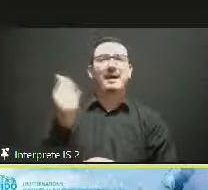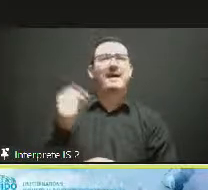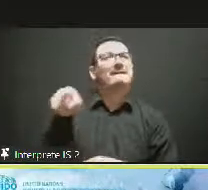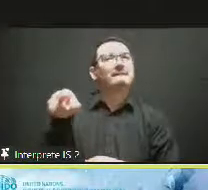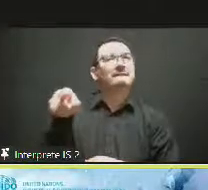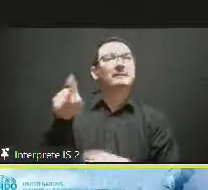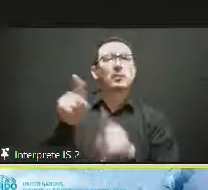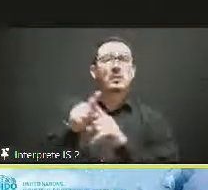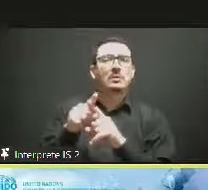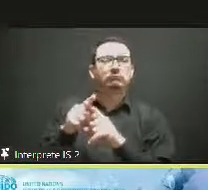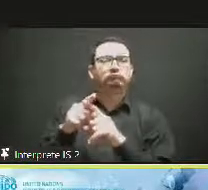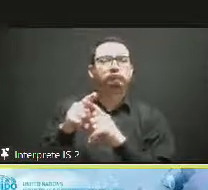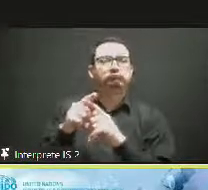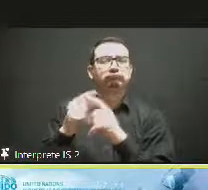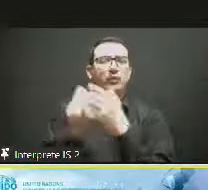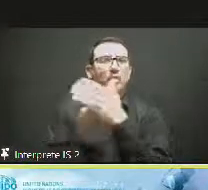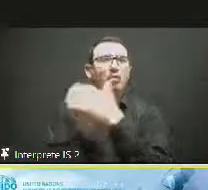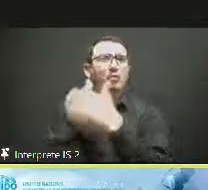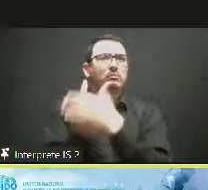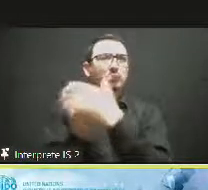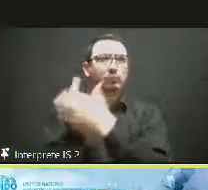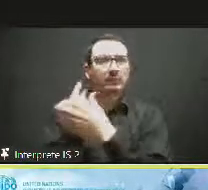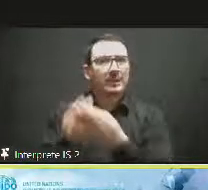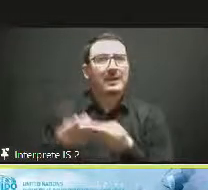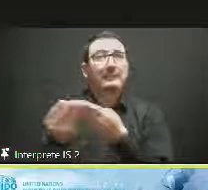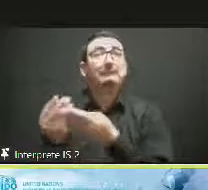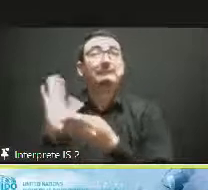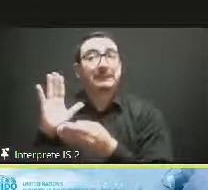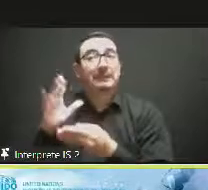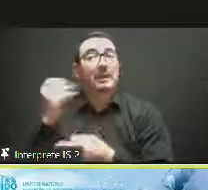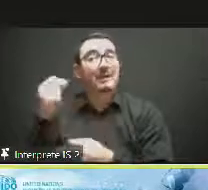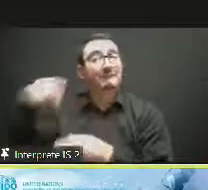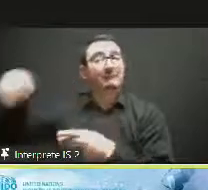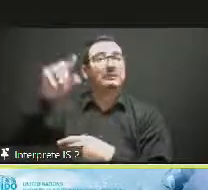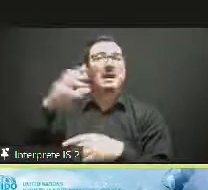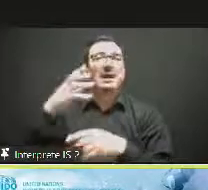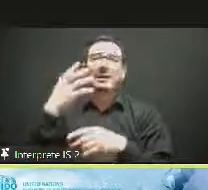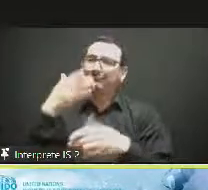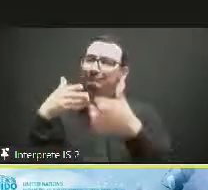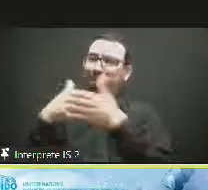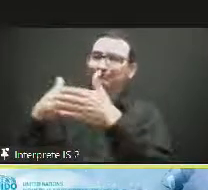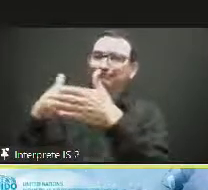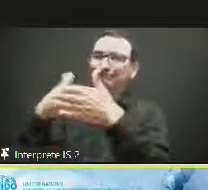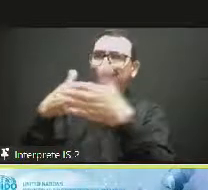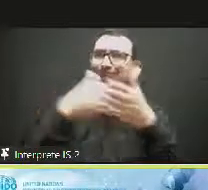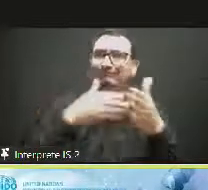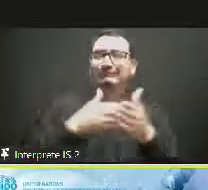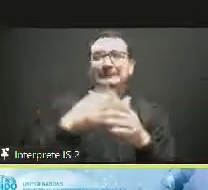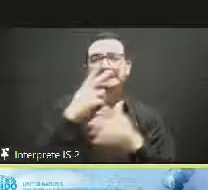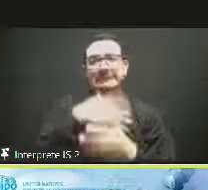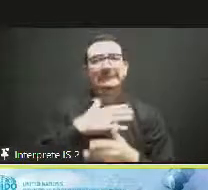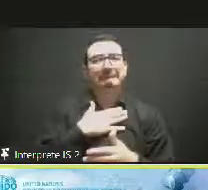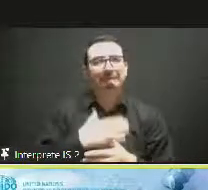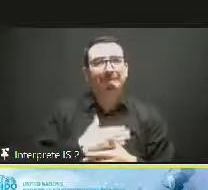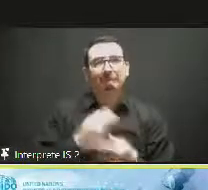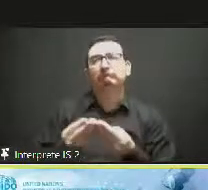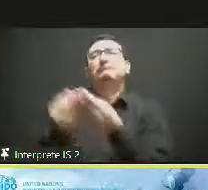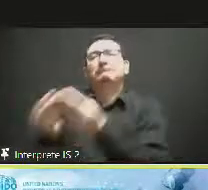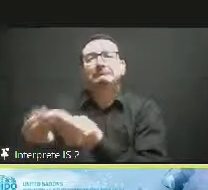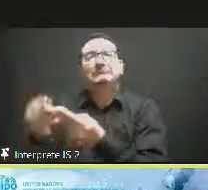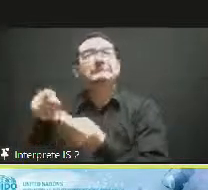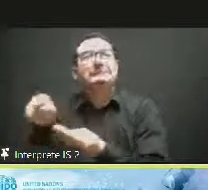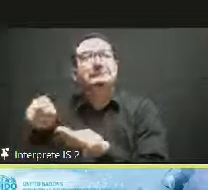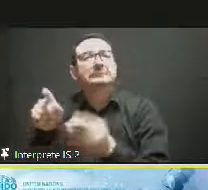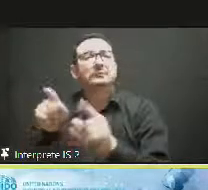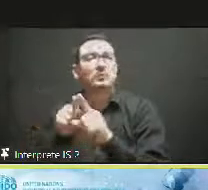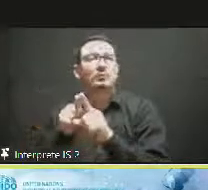we need to overcome if we really want to take the contribution of creative industries for job creation